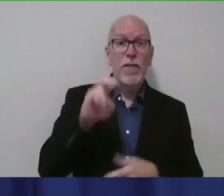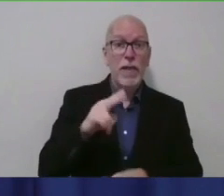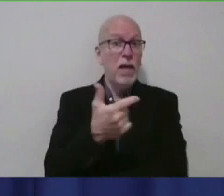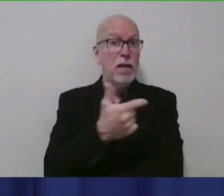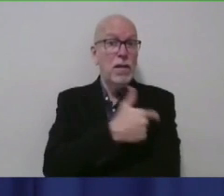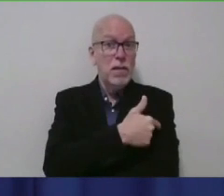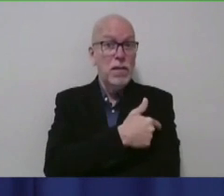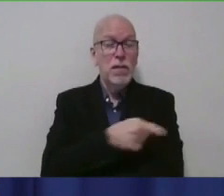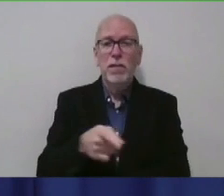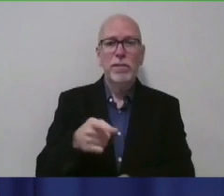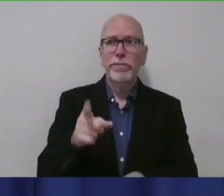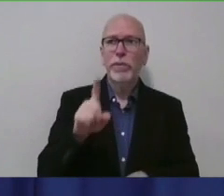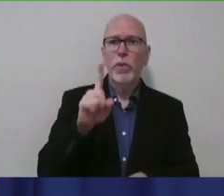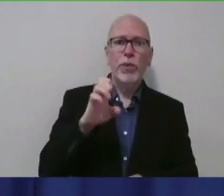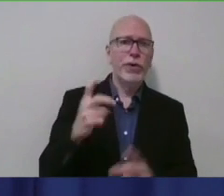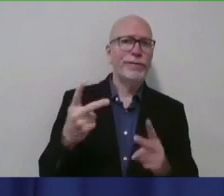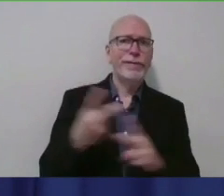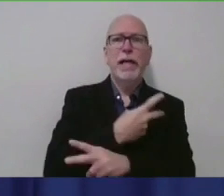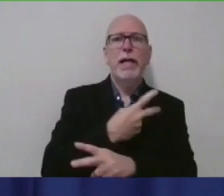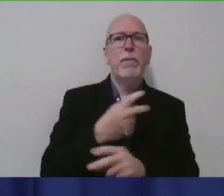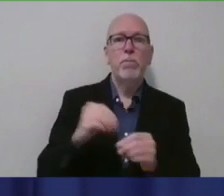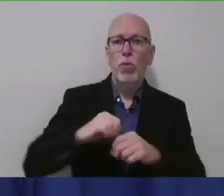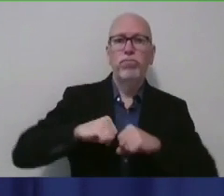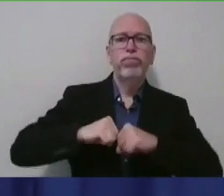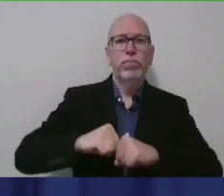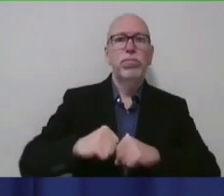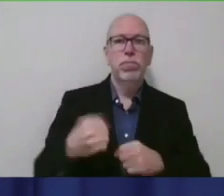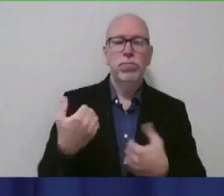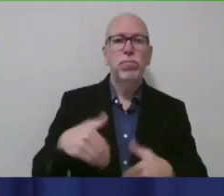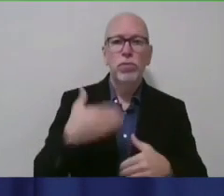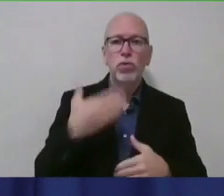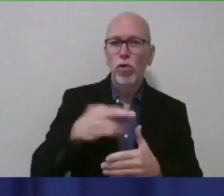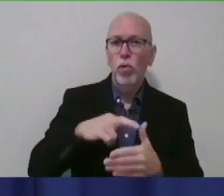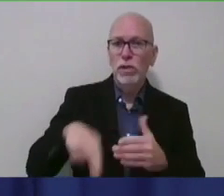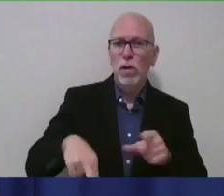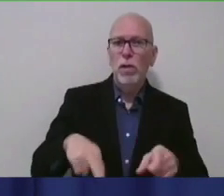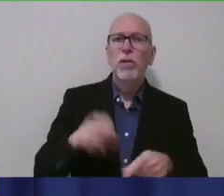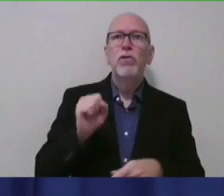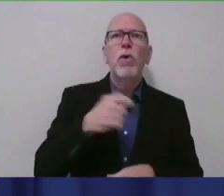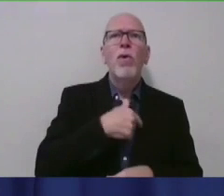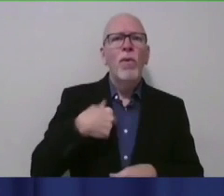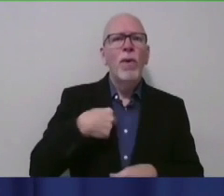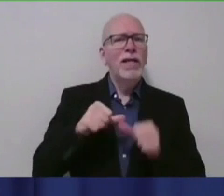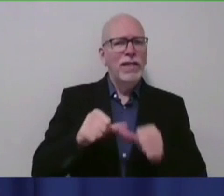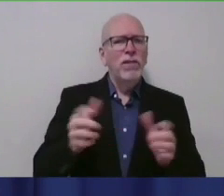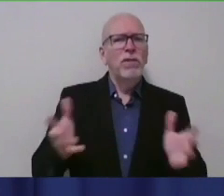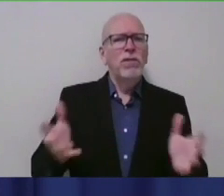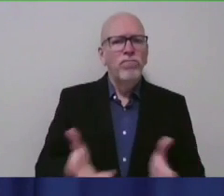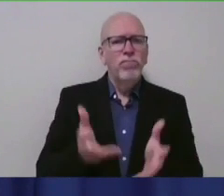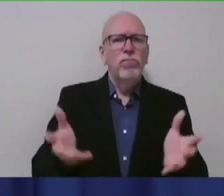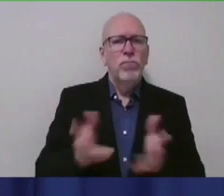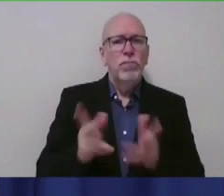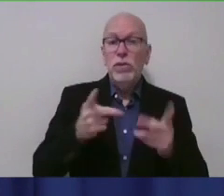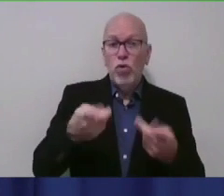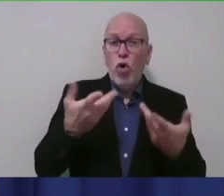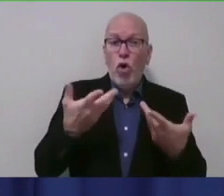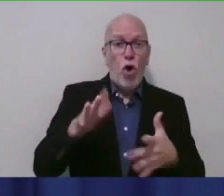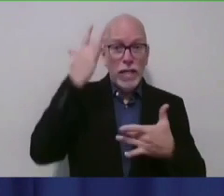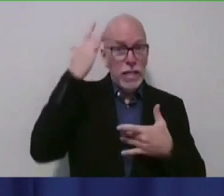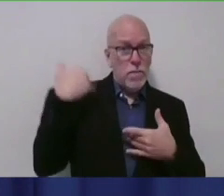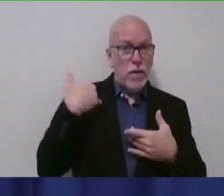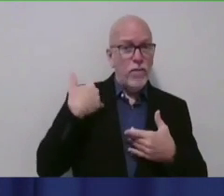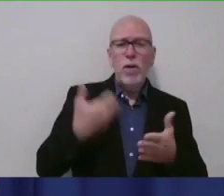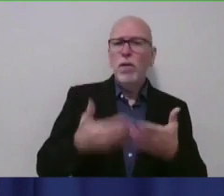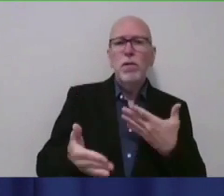100 times, which is a really good result with that. So we continue to encourage people, even if you've been infected, to get vaccinated.